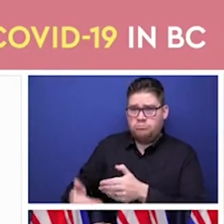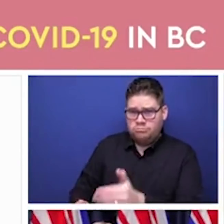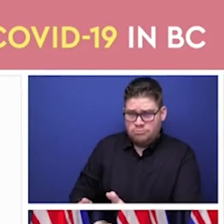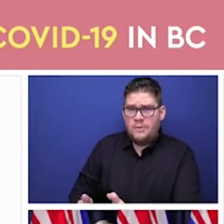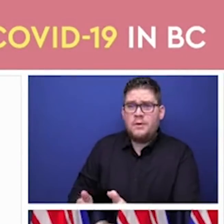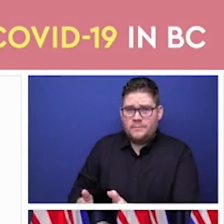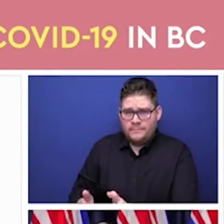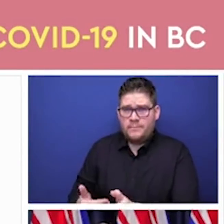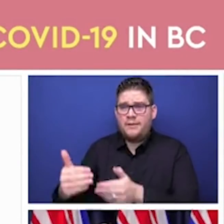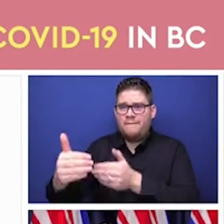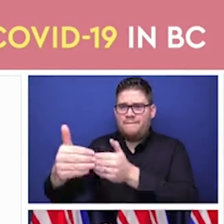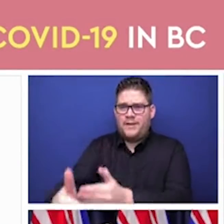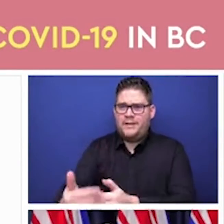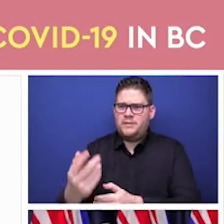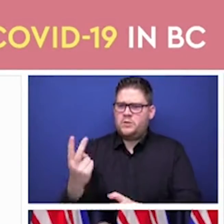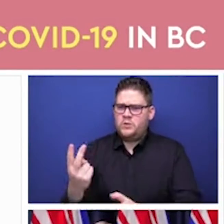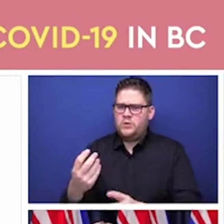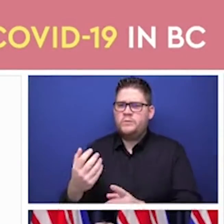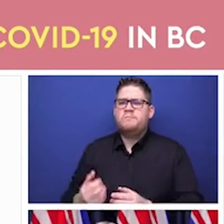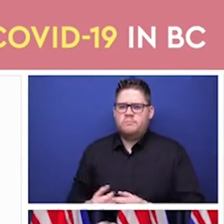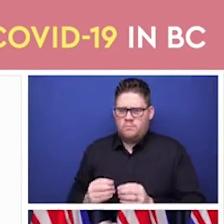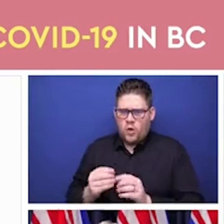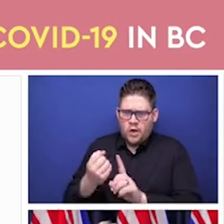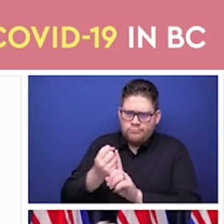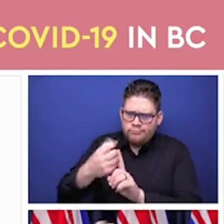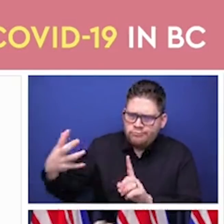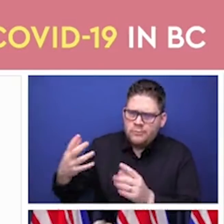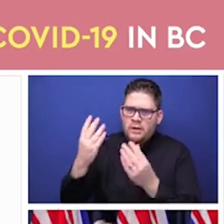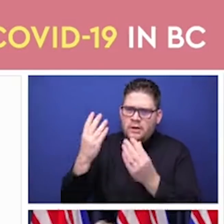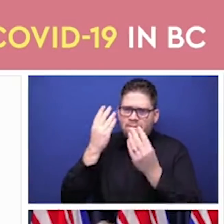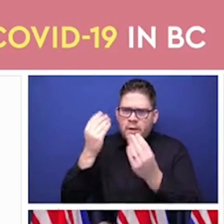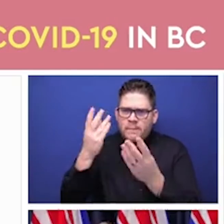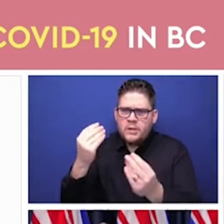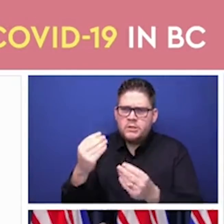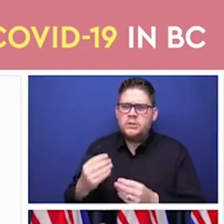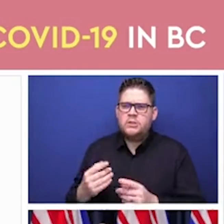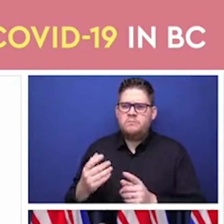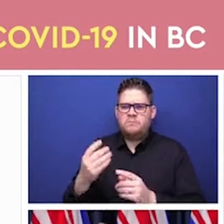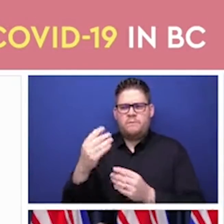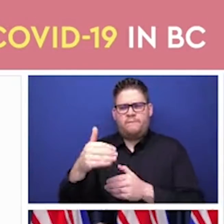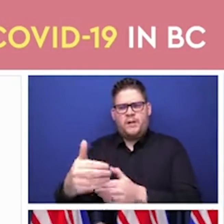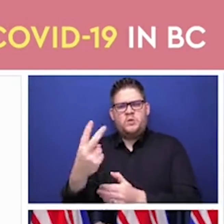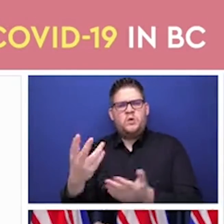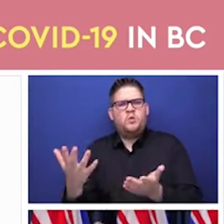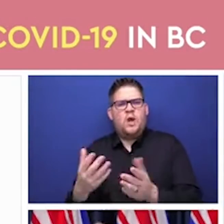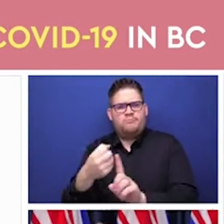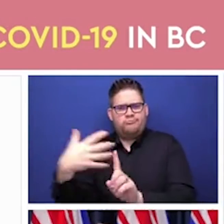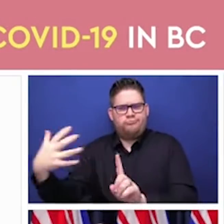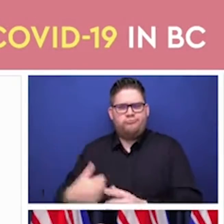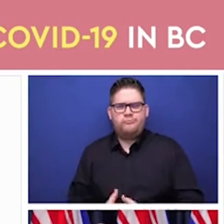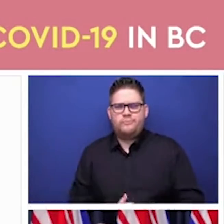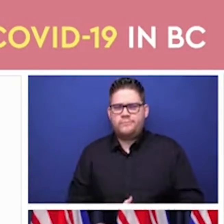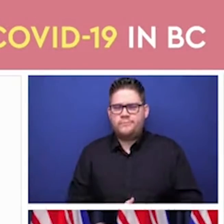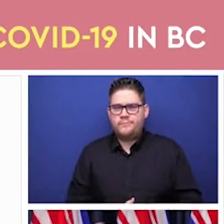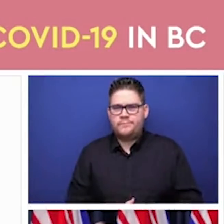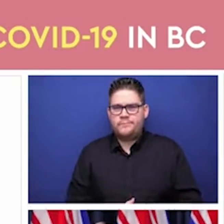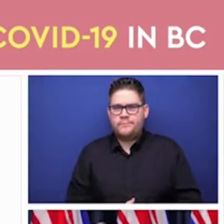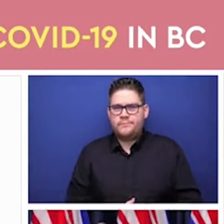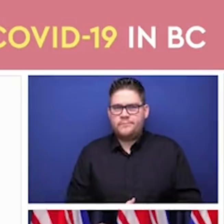for our public around what's ahead of us in these exciting next weeks of March and into early April.